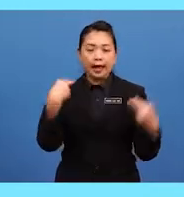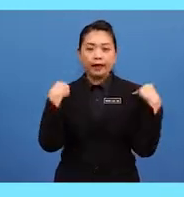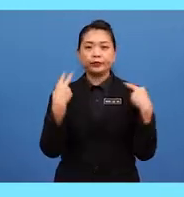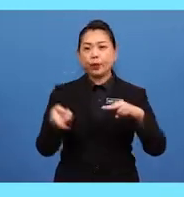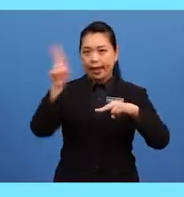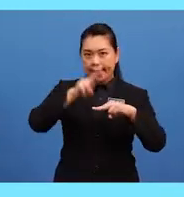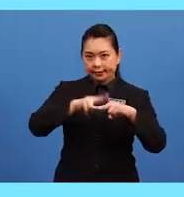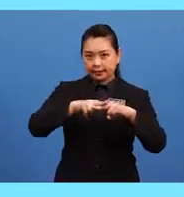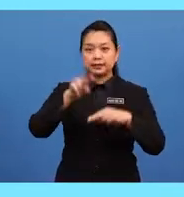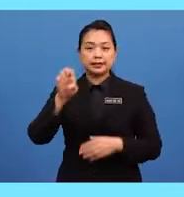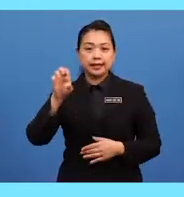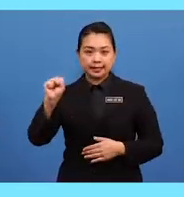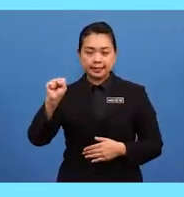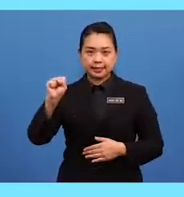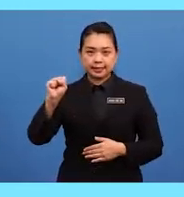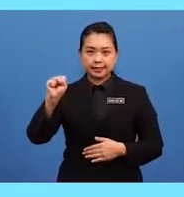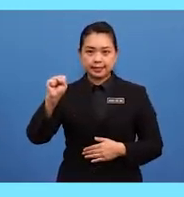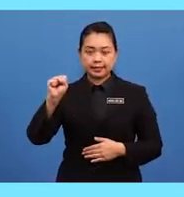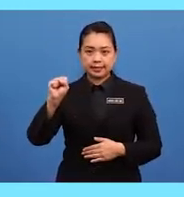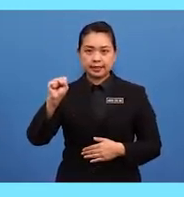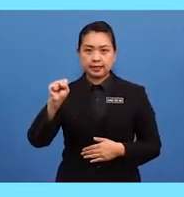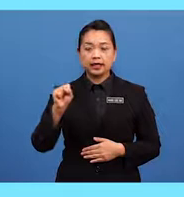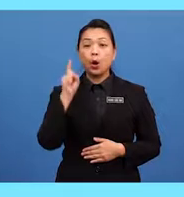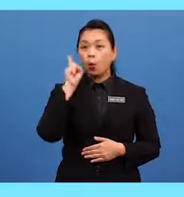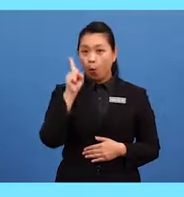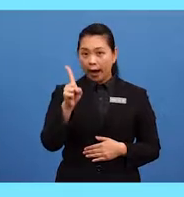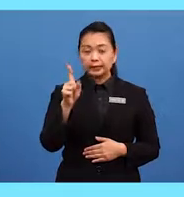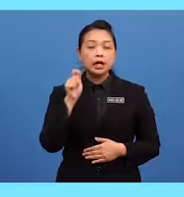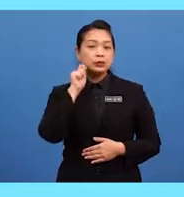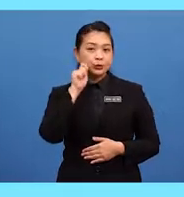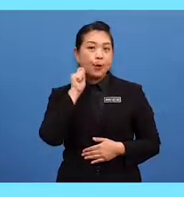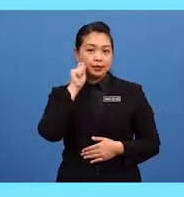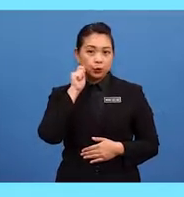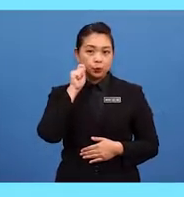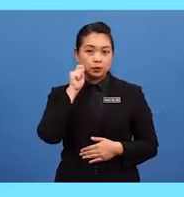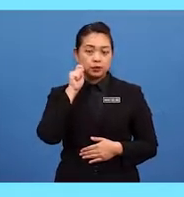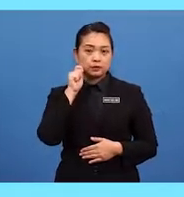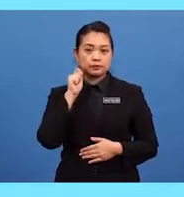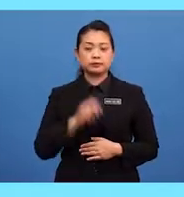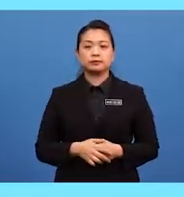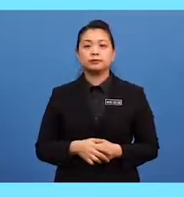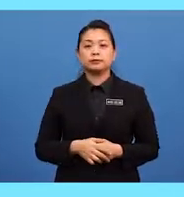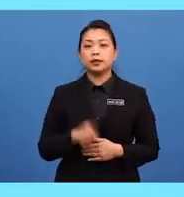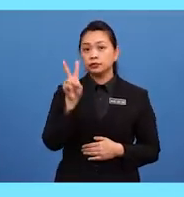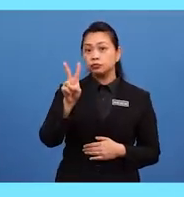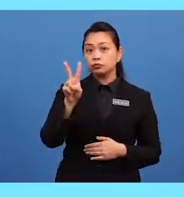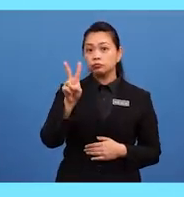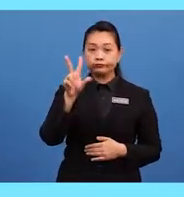Hence, one tomato and three tomatoes.